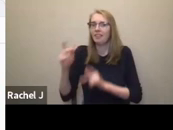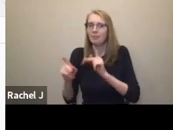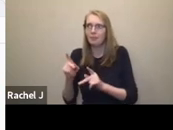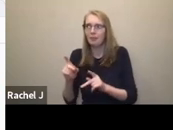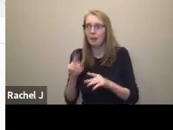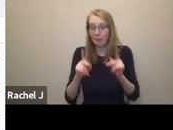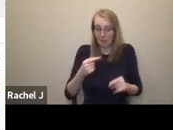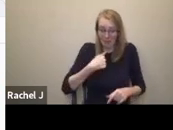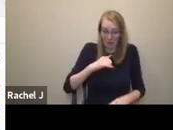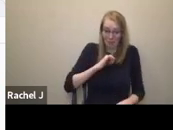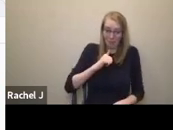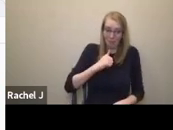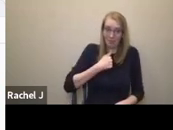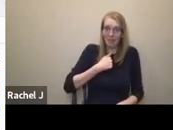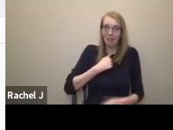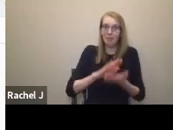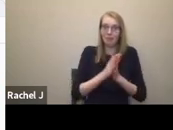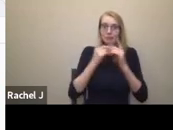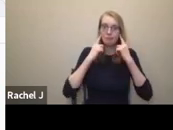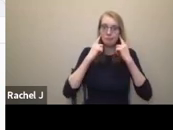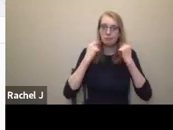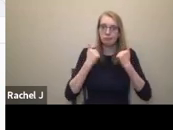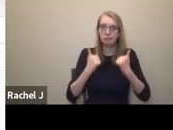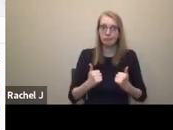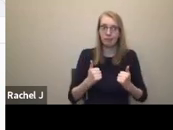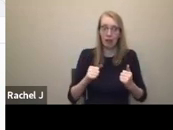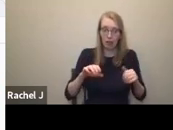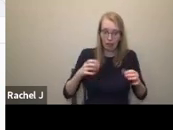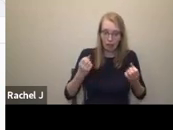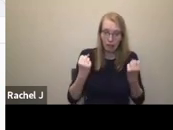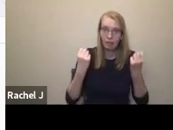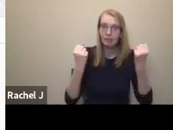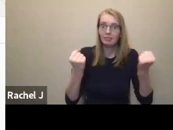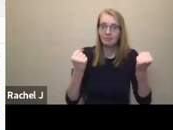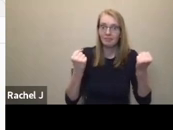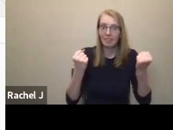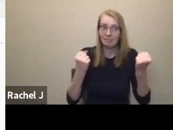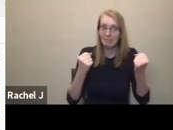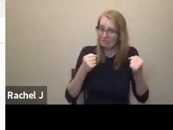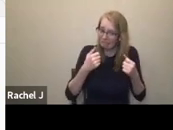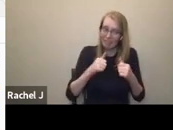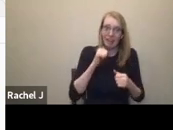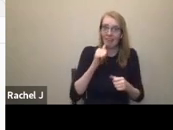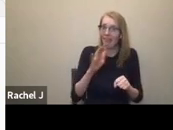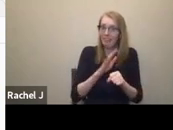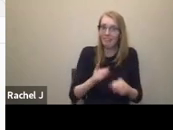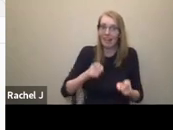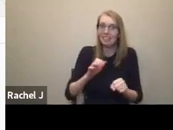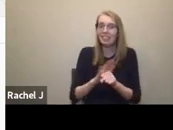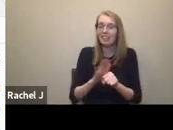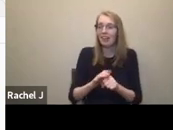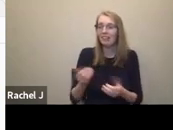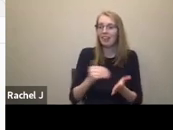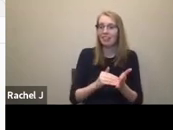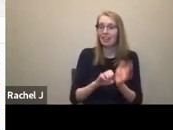are can't learn ASL fast enough. So here's an example. The first one, we have two interpreters, Rachel and Sue. Thank you